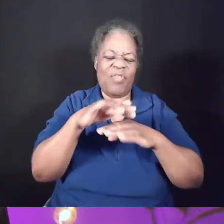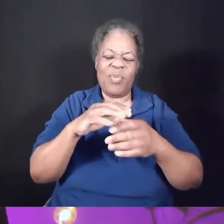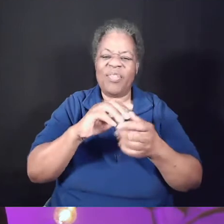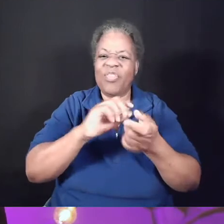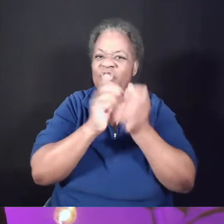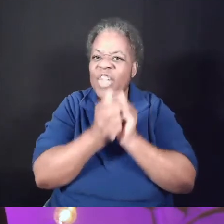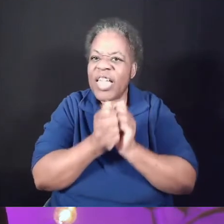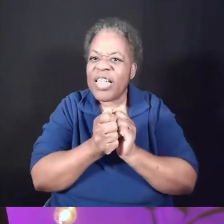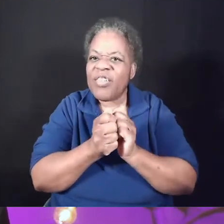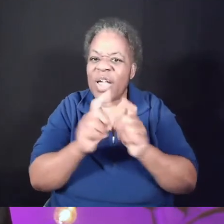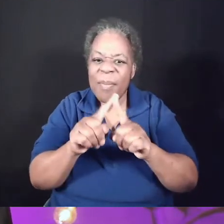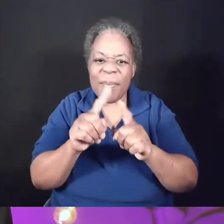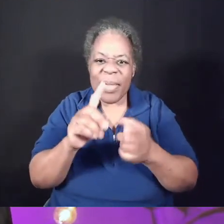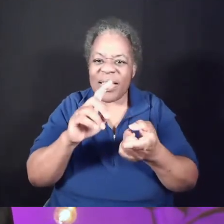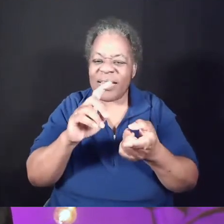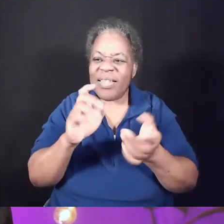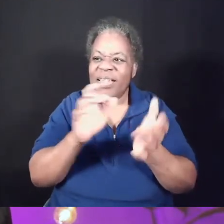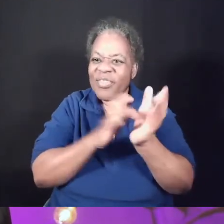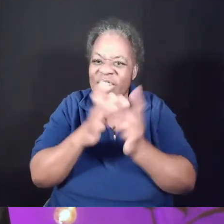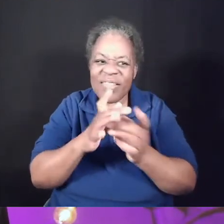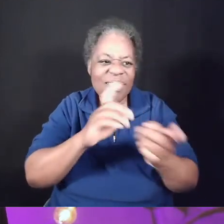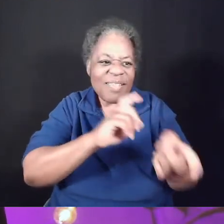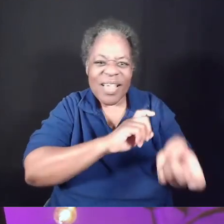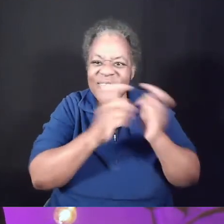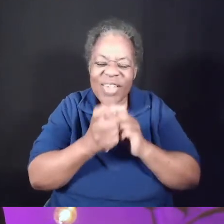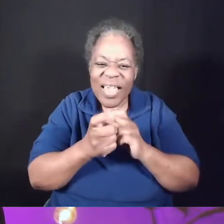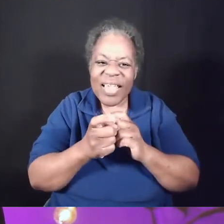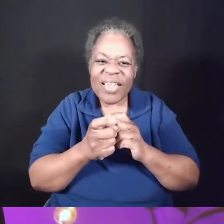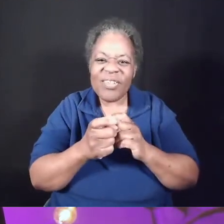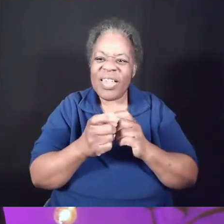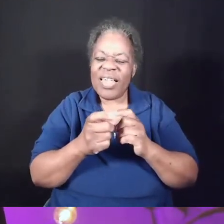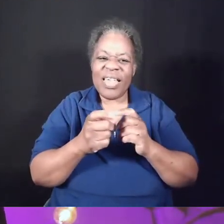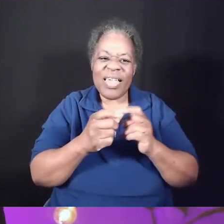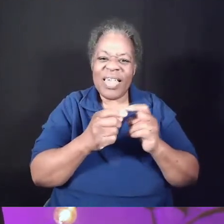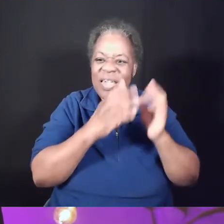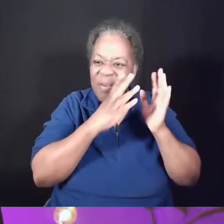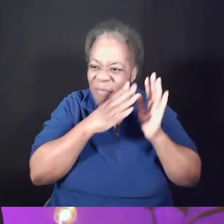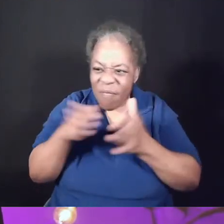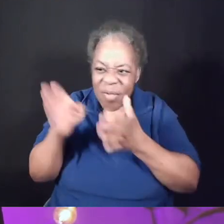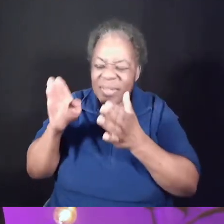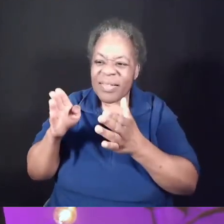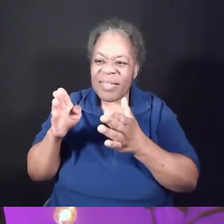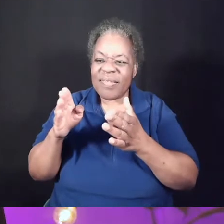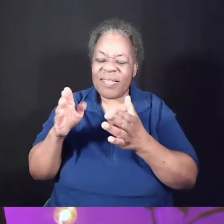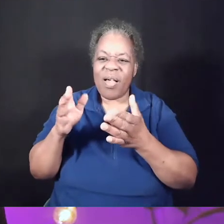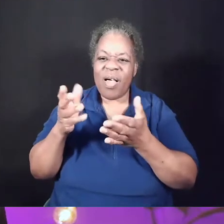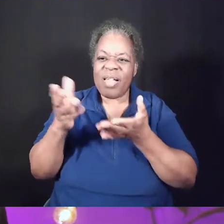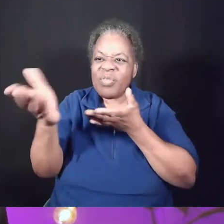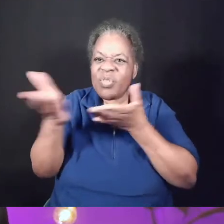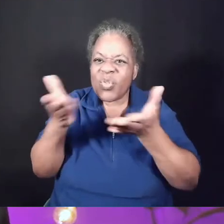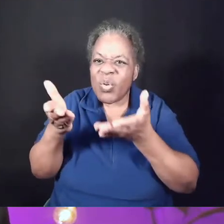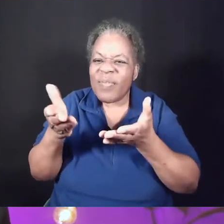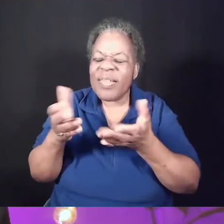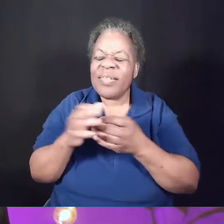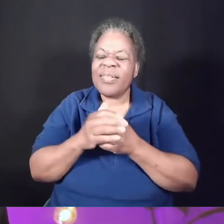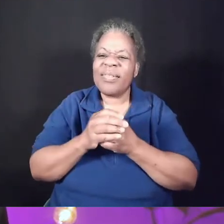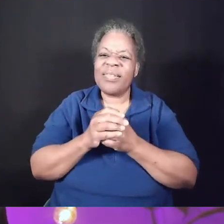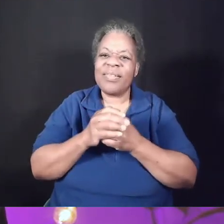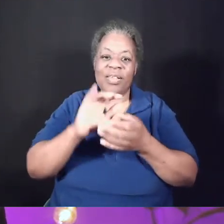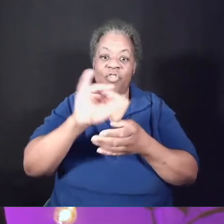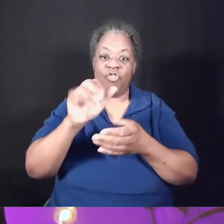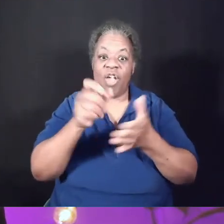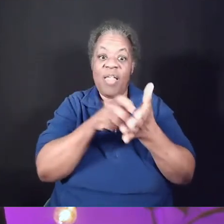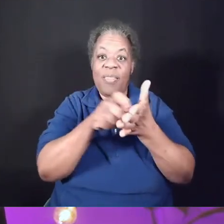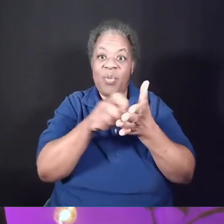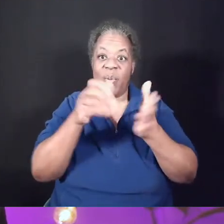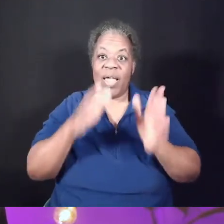flips the script on them, right? He makes it all about sacrificial service. John, the one recording the story for us, he would spend the